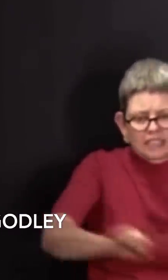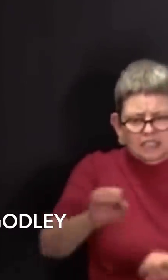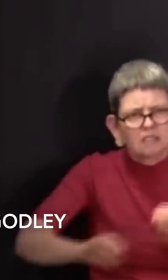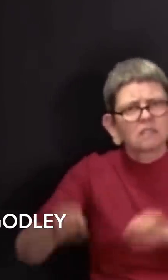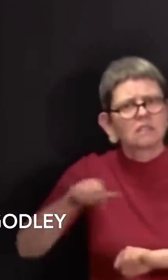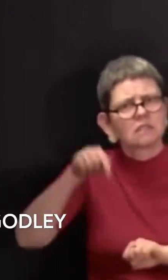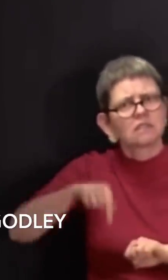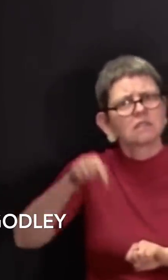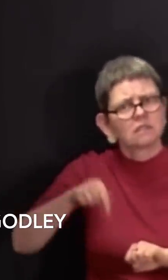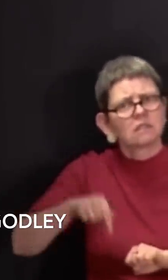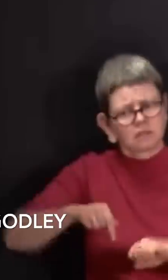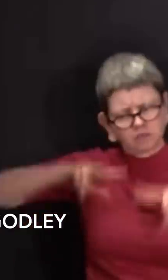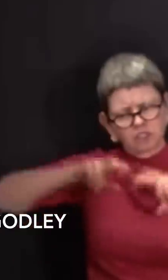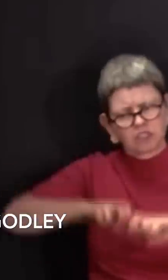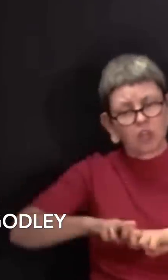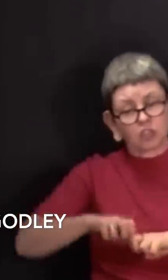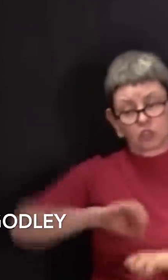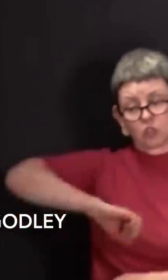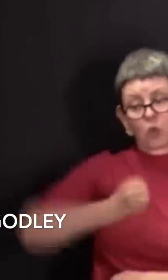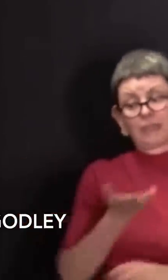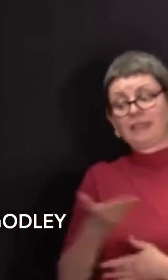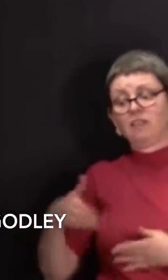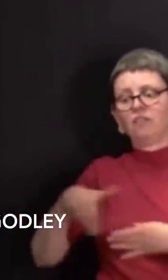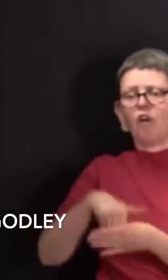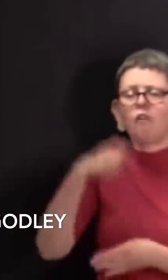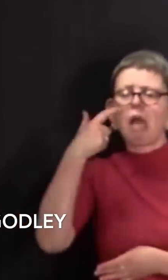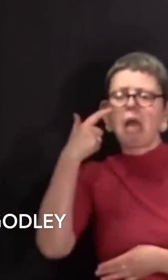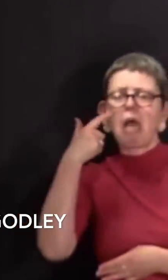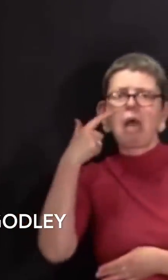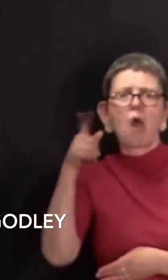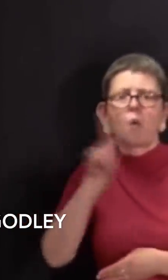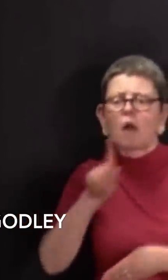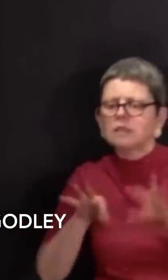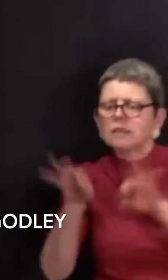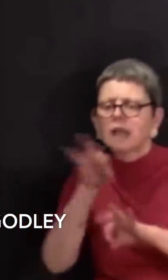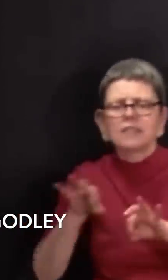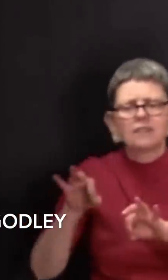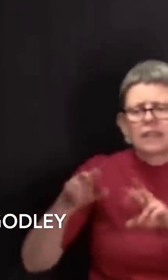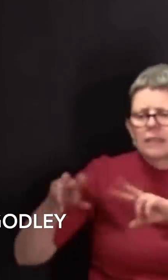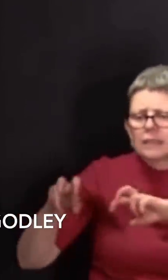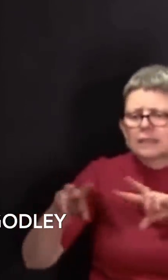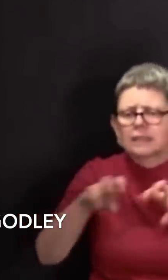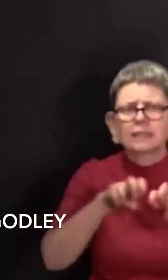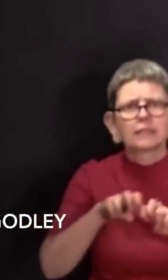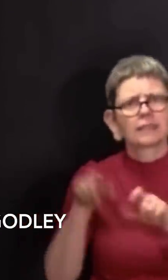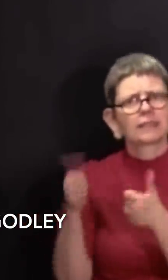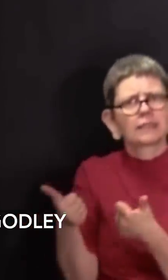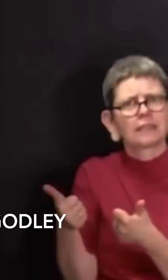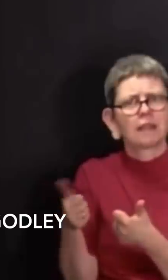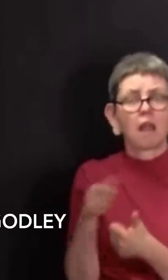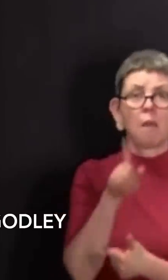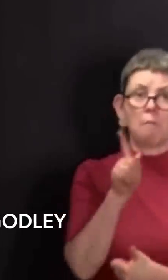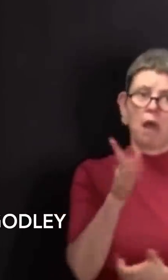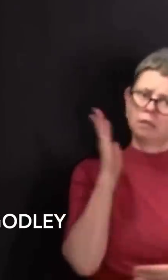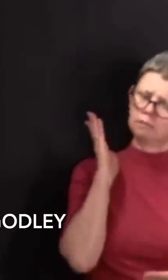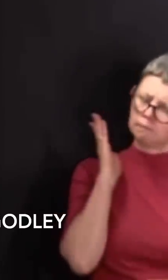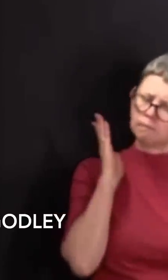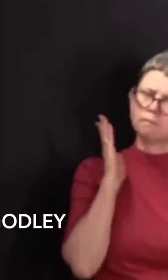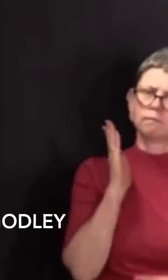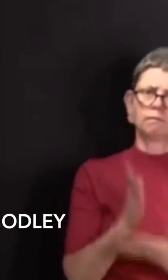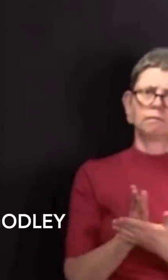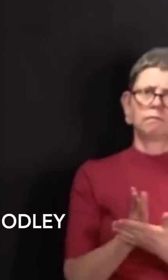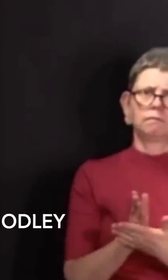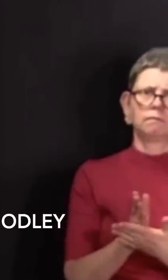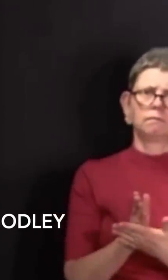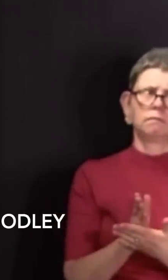of age. Fucking man's an absolute idiot. I mean, that medical officer sitting there and keeping their moose shit and saying